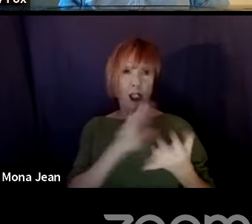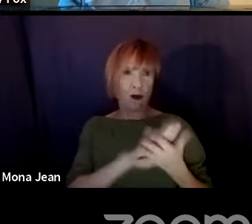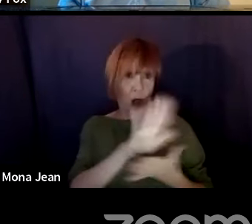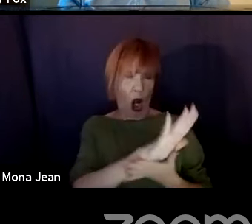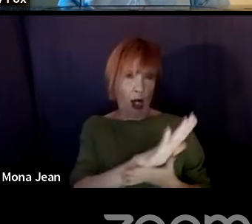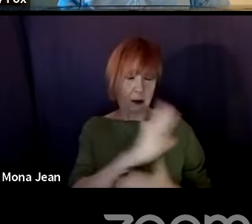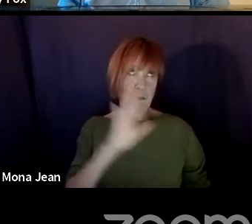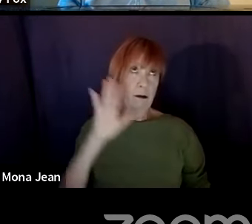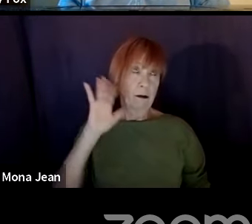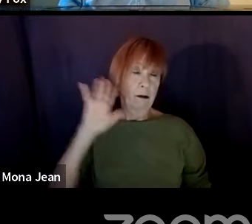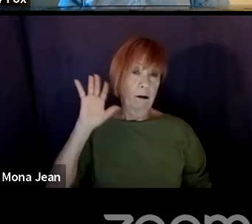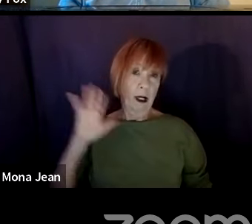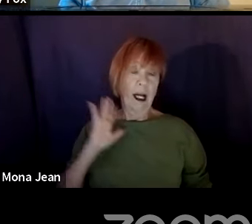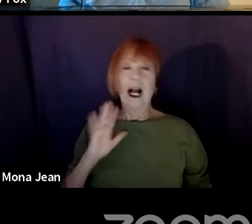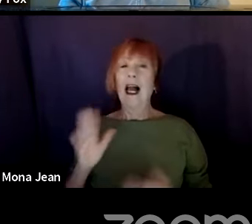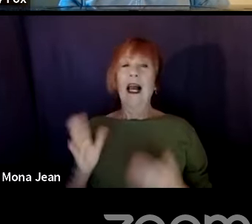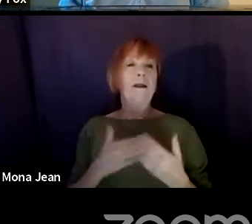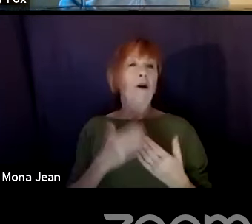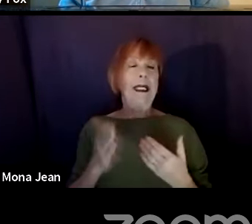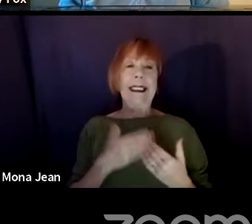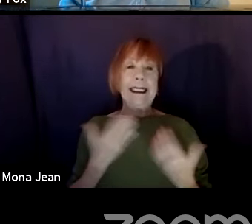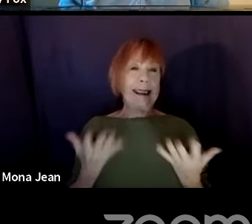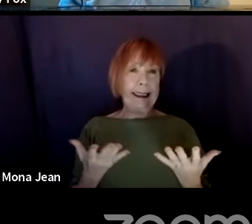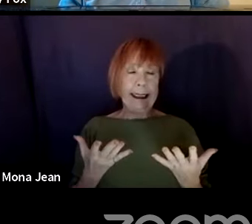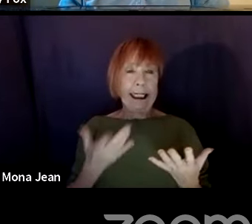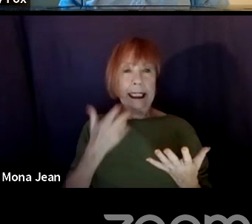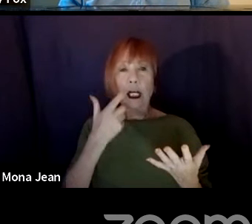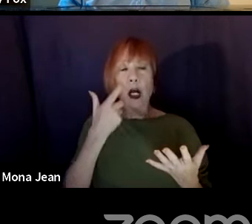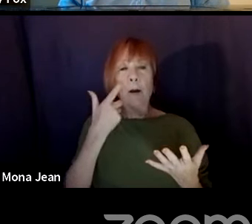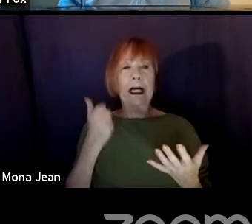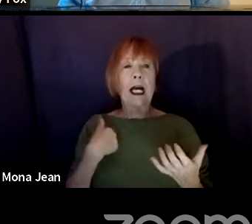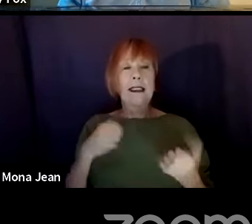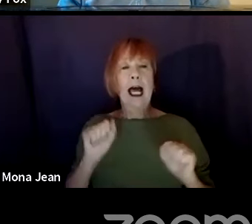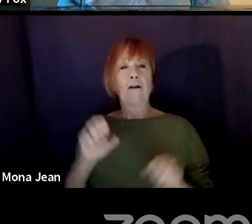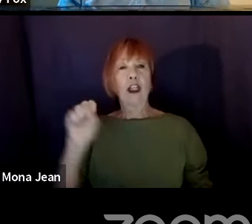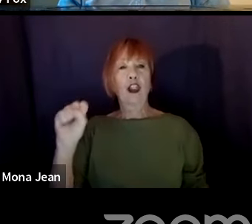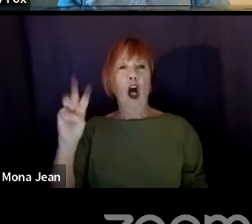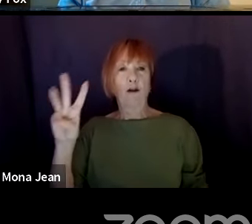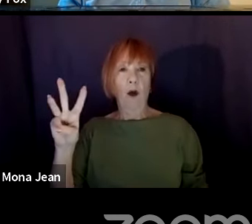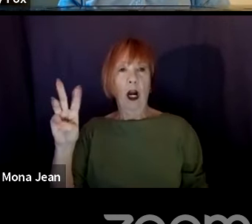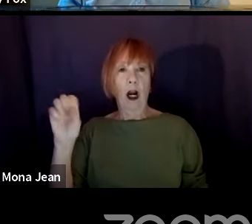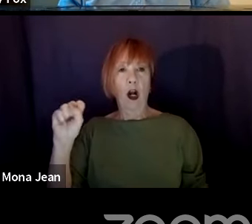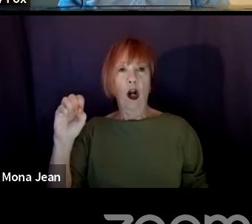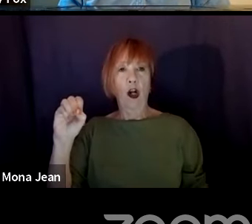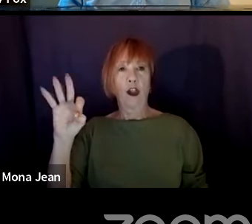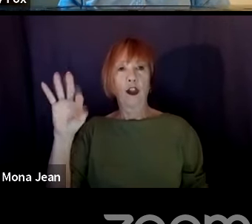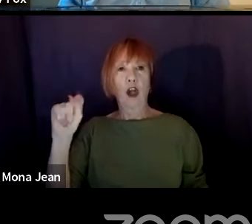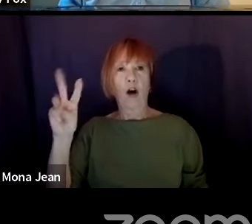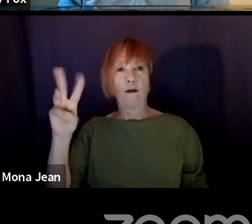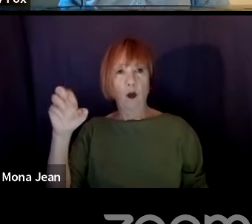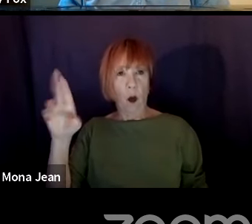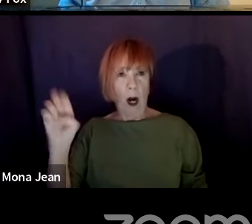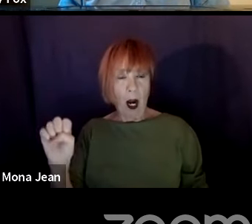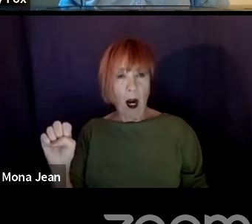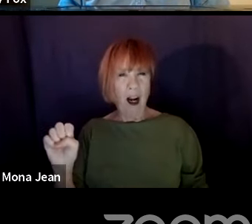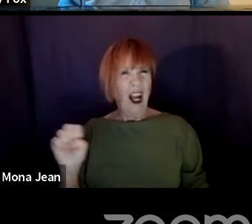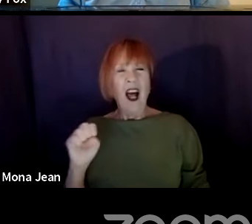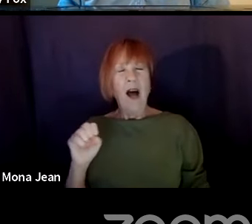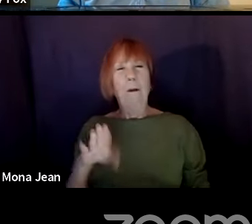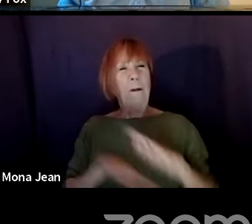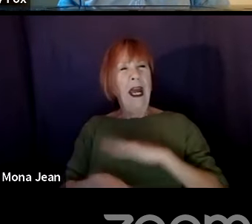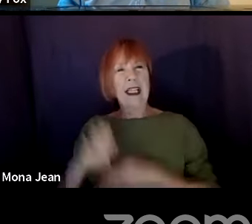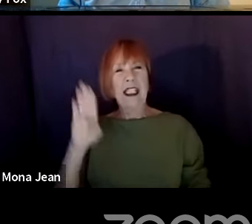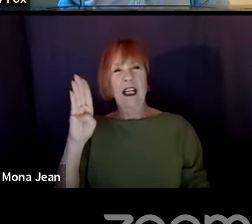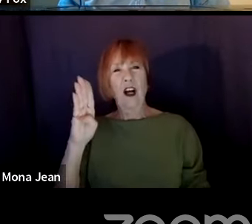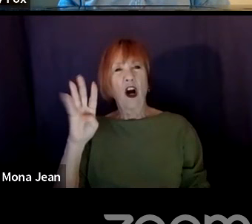they're now super easily handled by screenwriting software. Talking about basic formatting, like the characters' names being in all